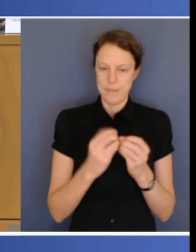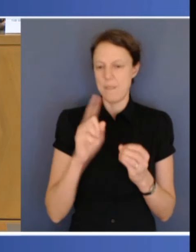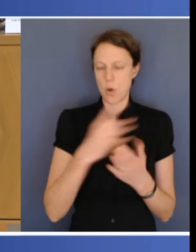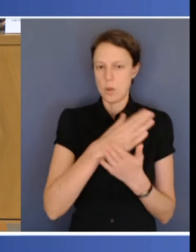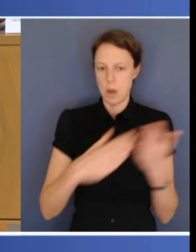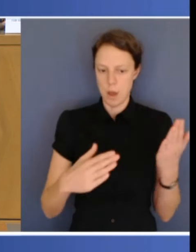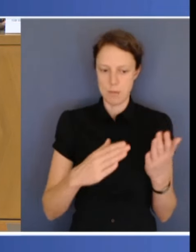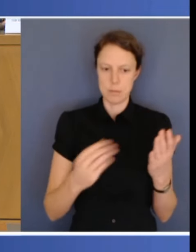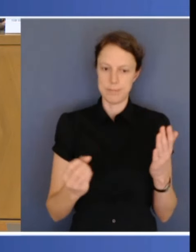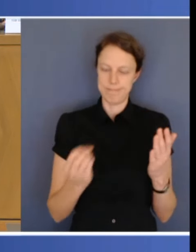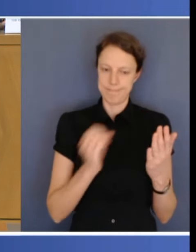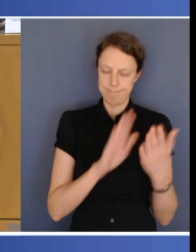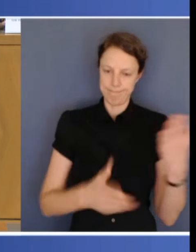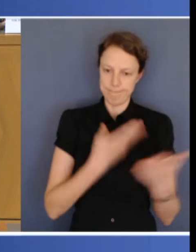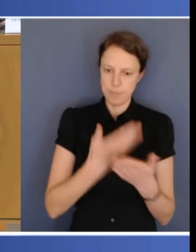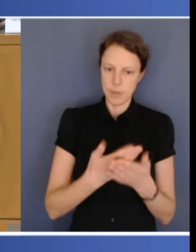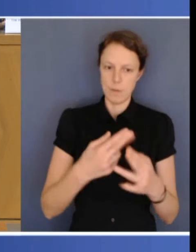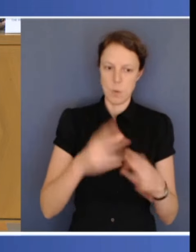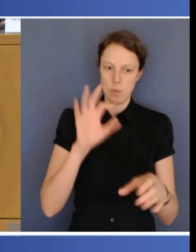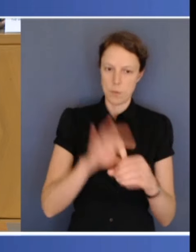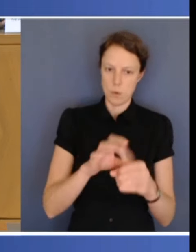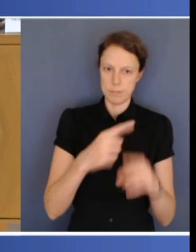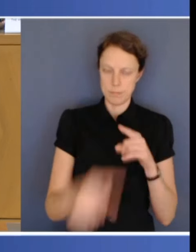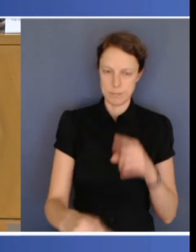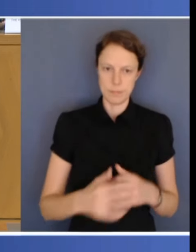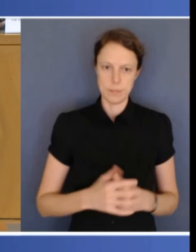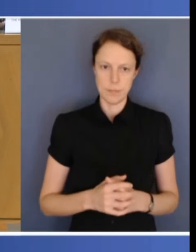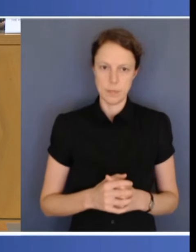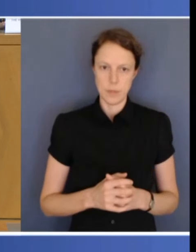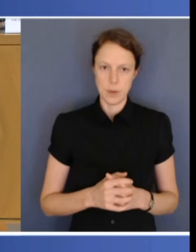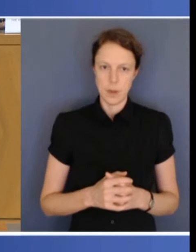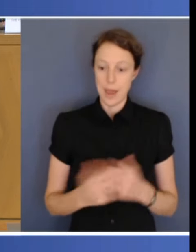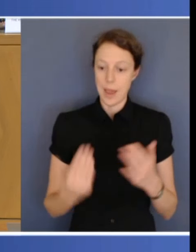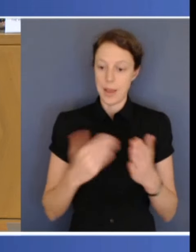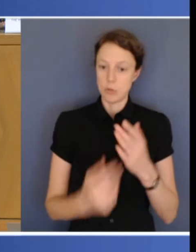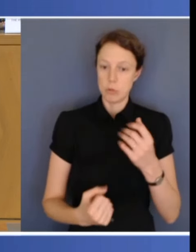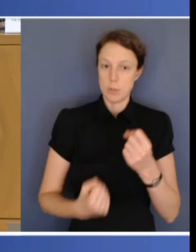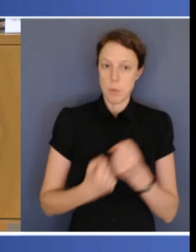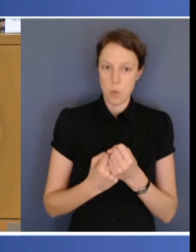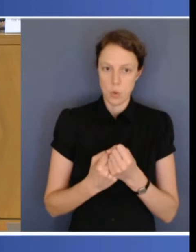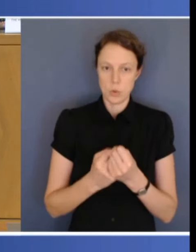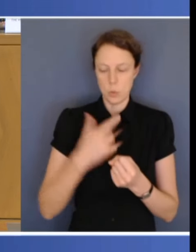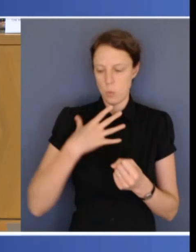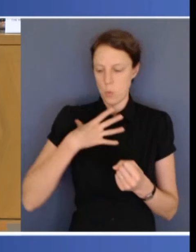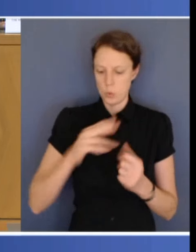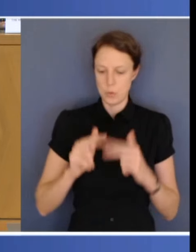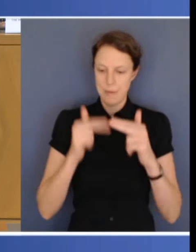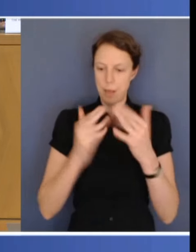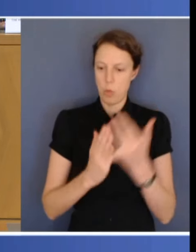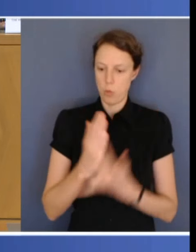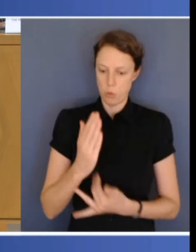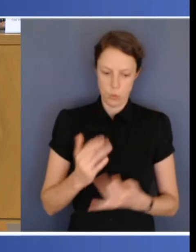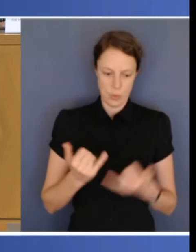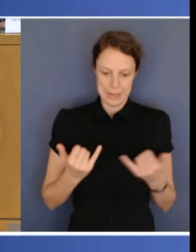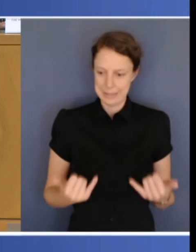The delivery of foundational supports would look to be delivered through existing government service settings where appropriate, such as childcare and